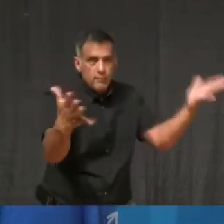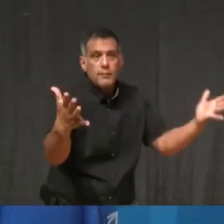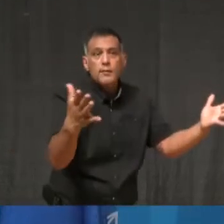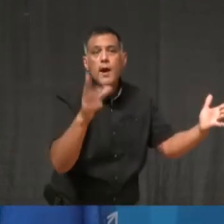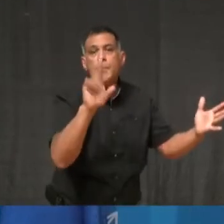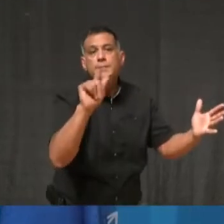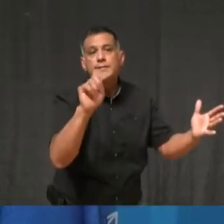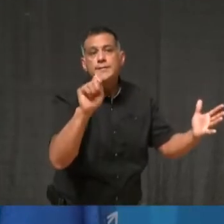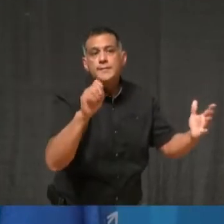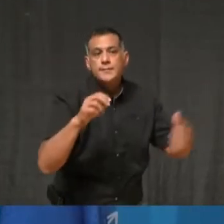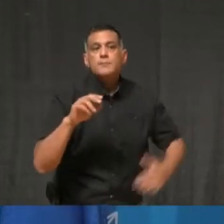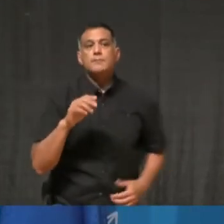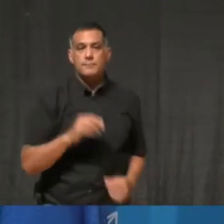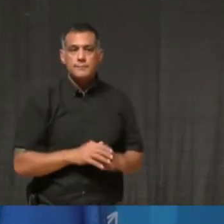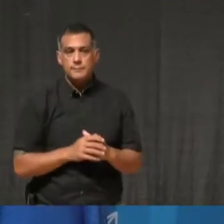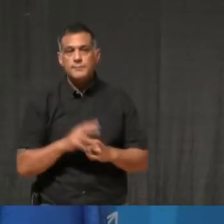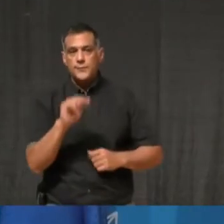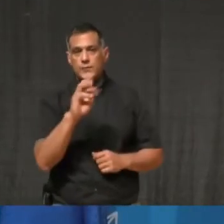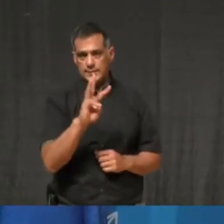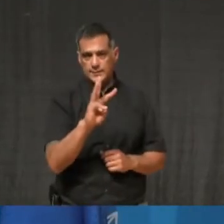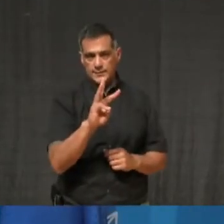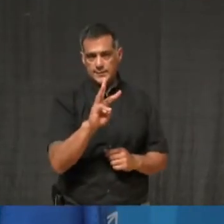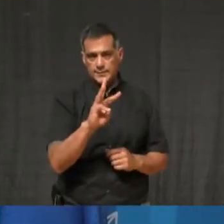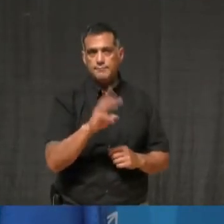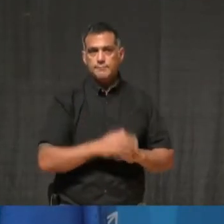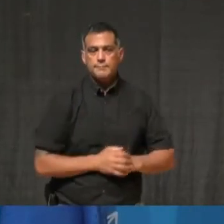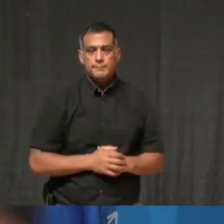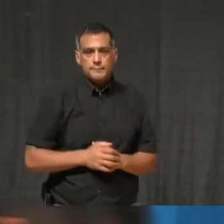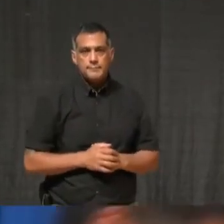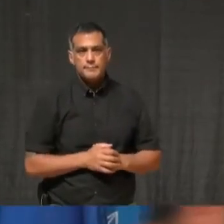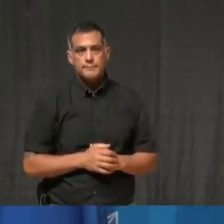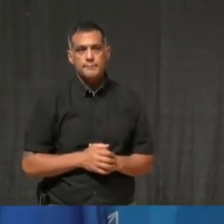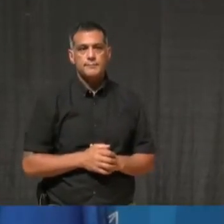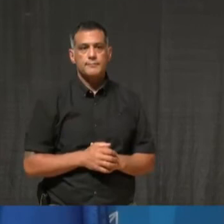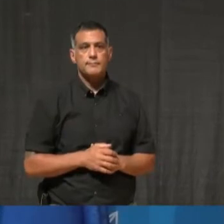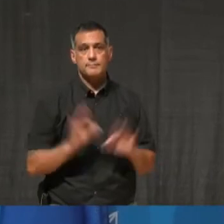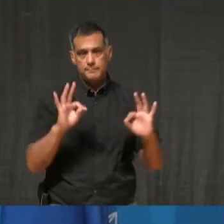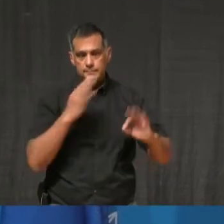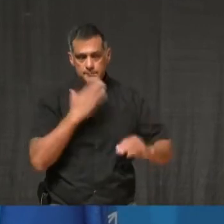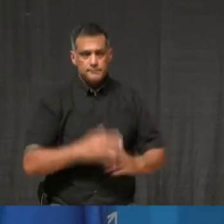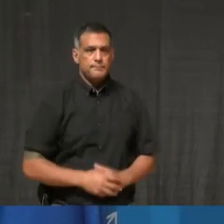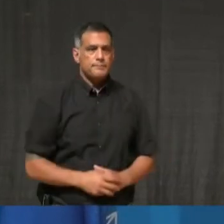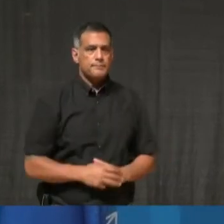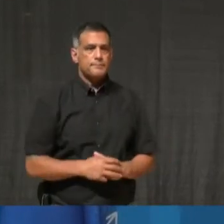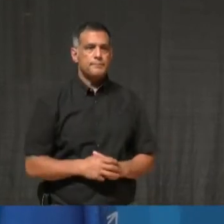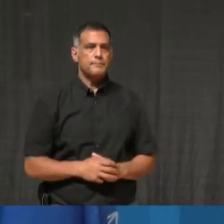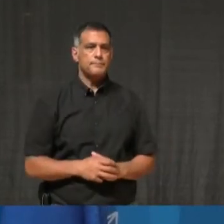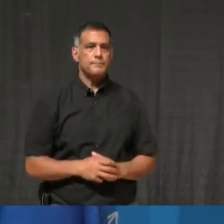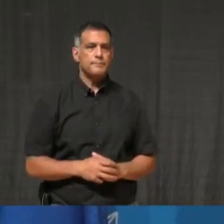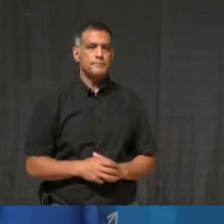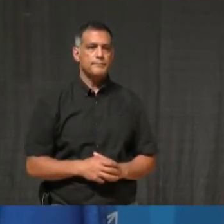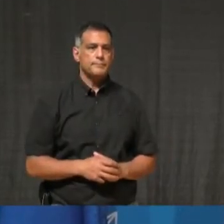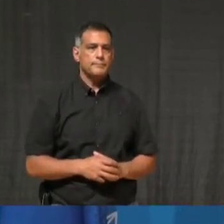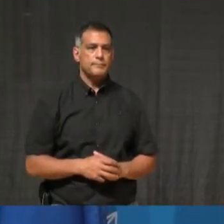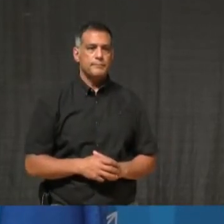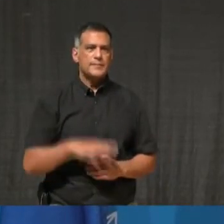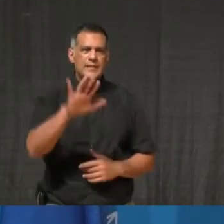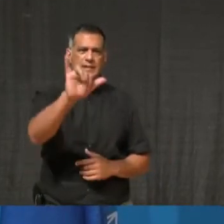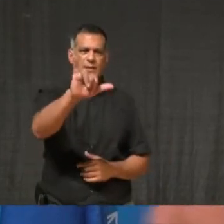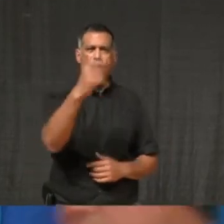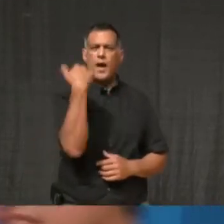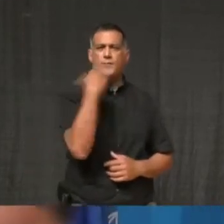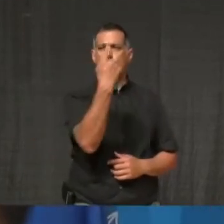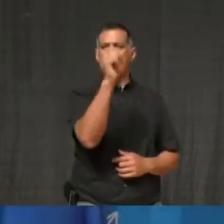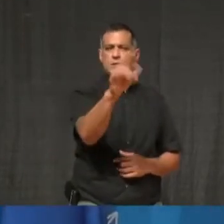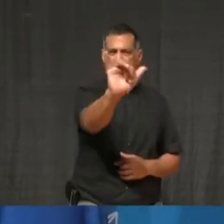to other jurisdictions even within Ontario. Thank you, Steve. Dr. Lowe, why don't you stay up there? Your next question actually comes from